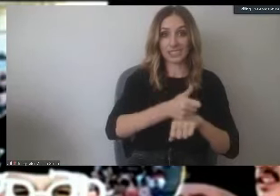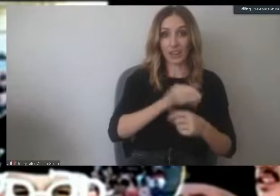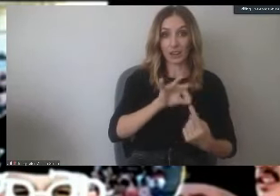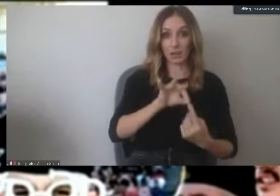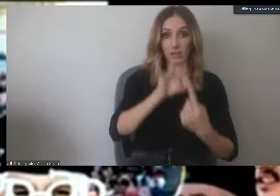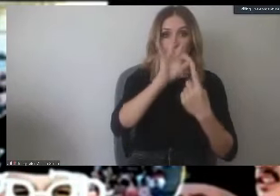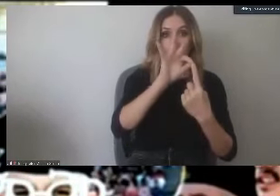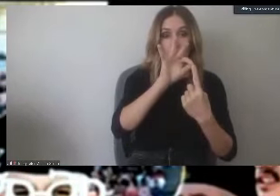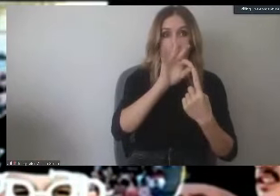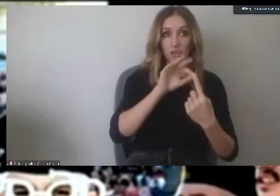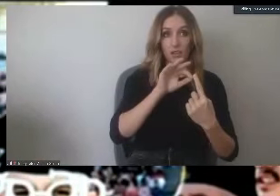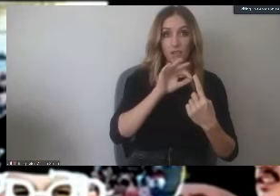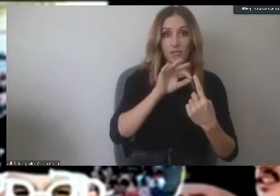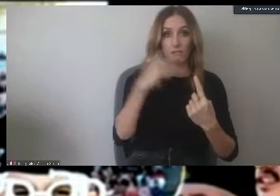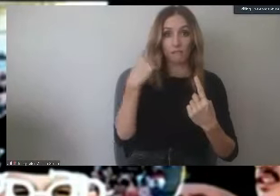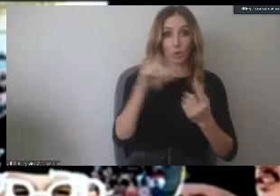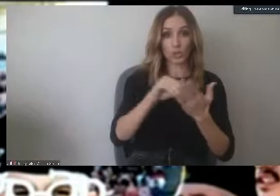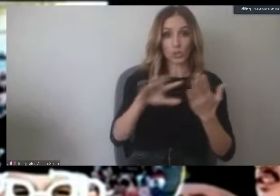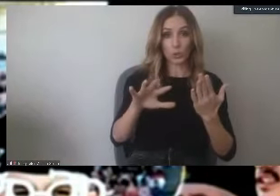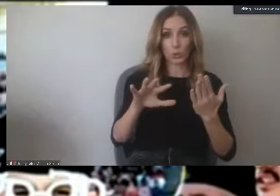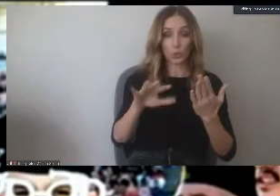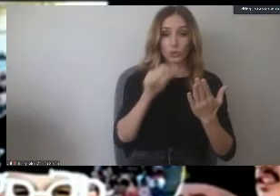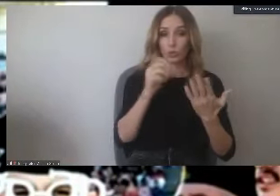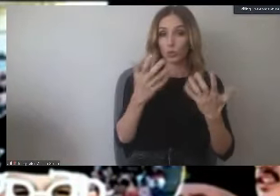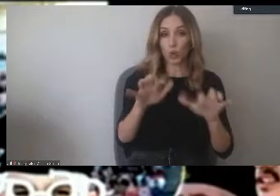do not want to step foot on campus yet?